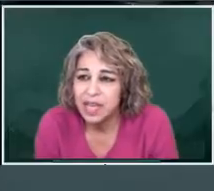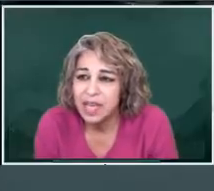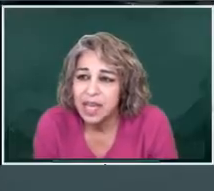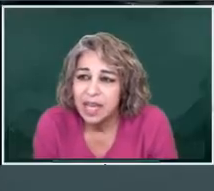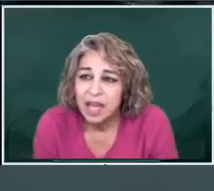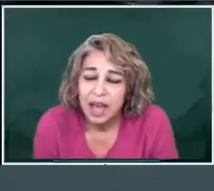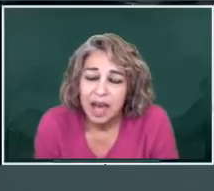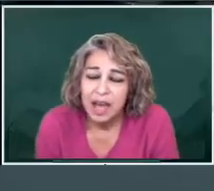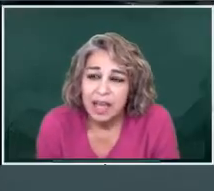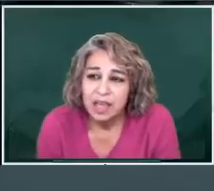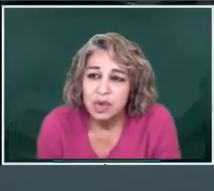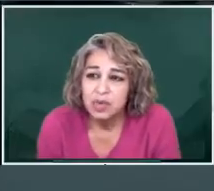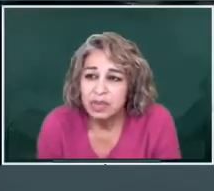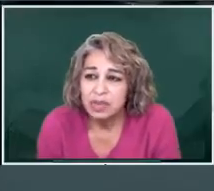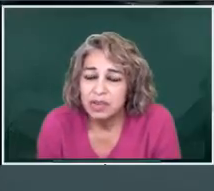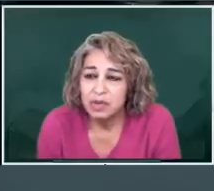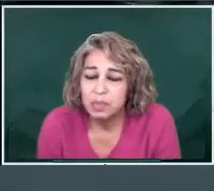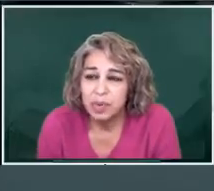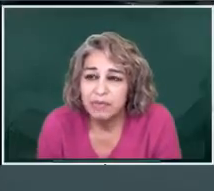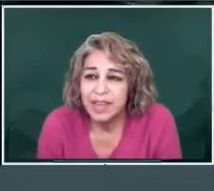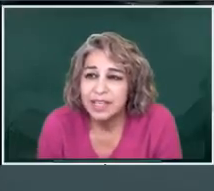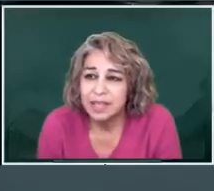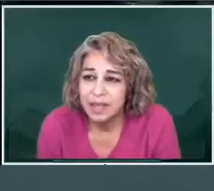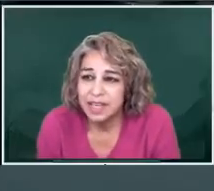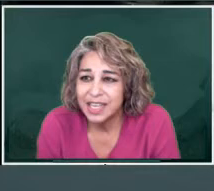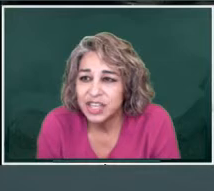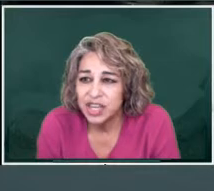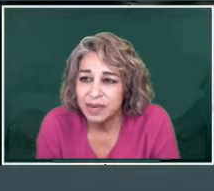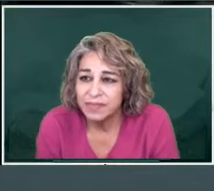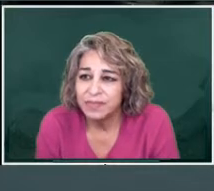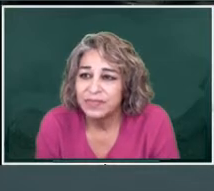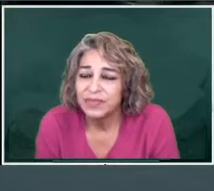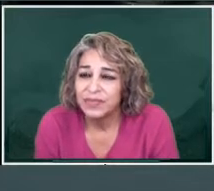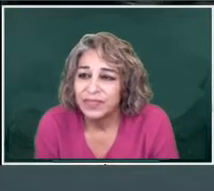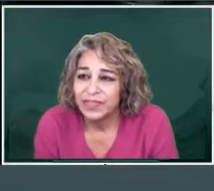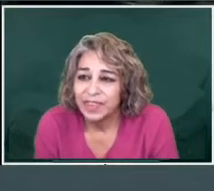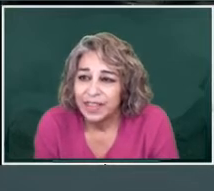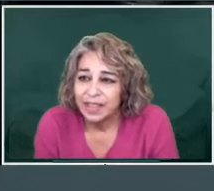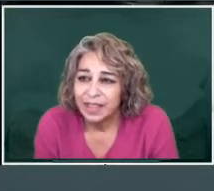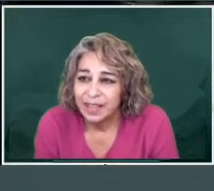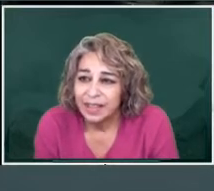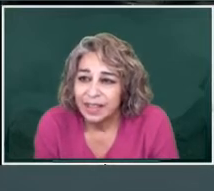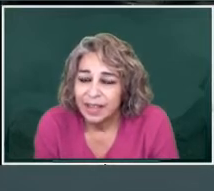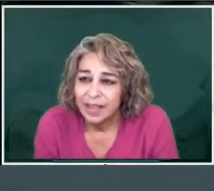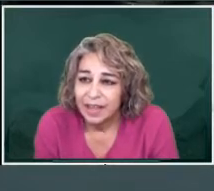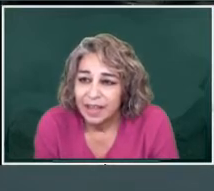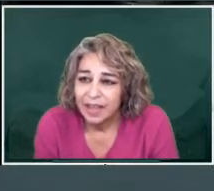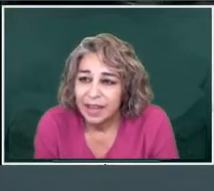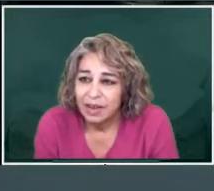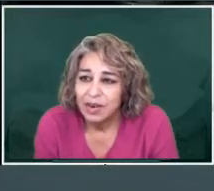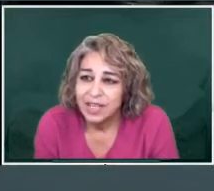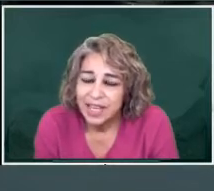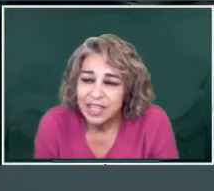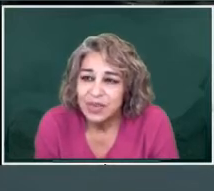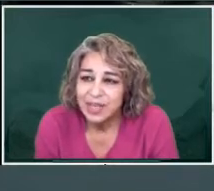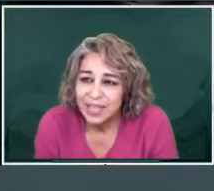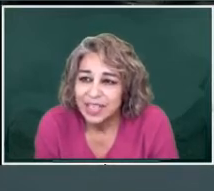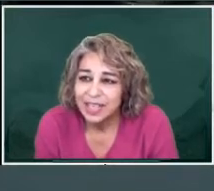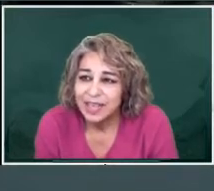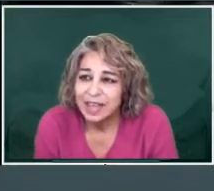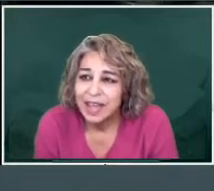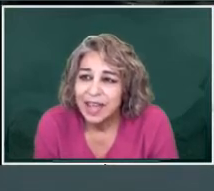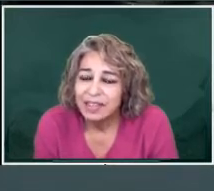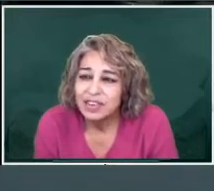to the youth to prevent addiction, or attend to